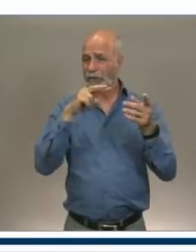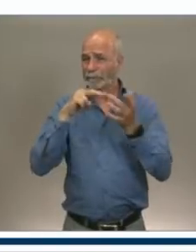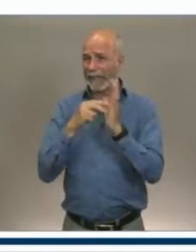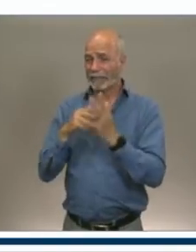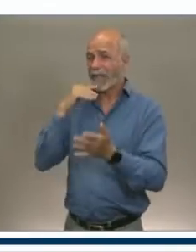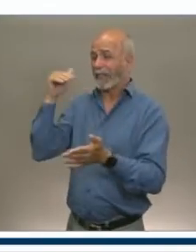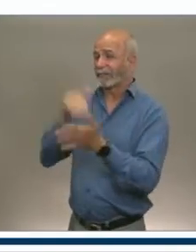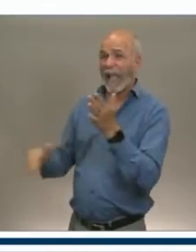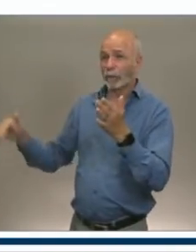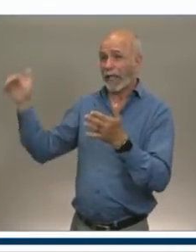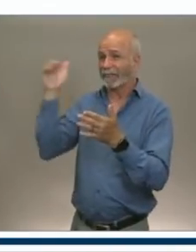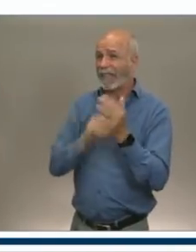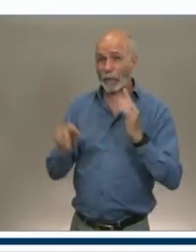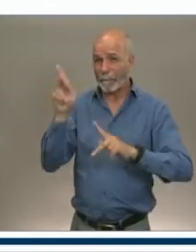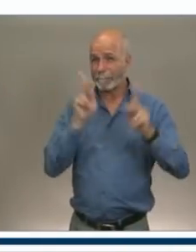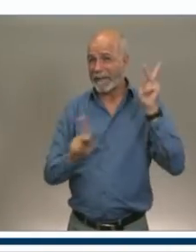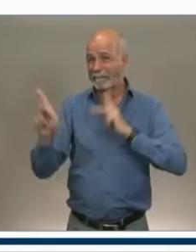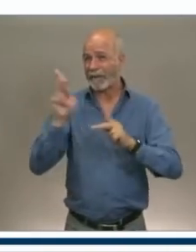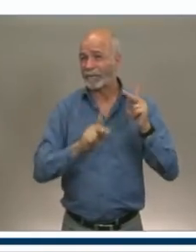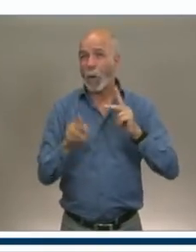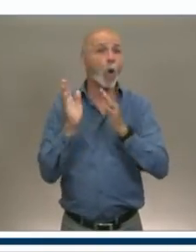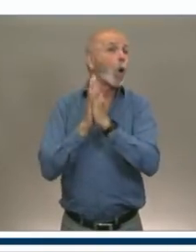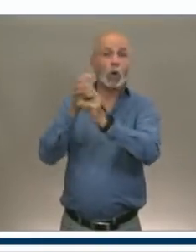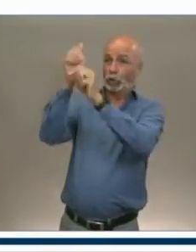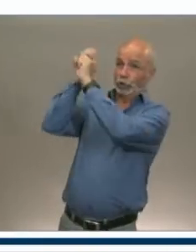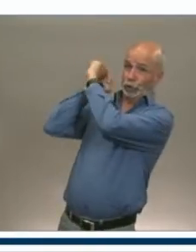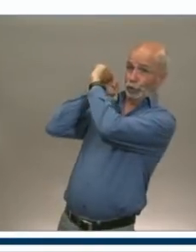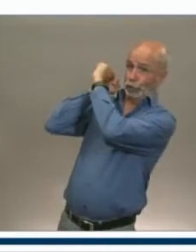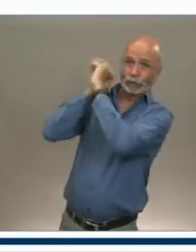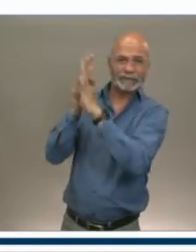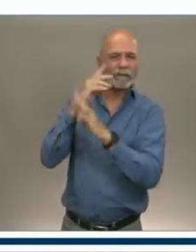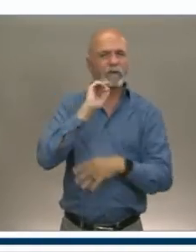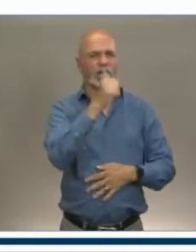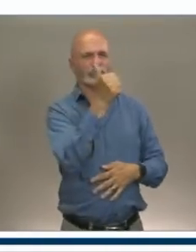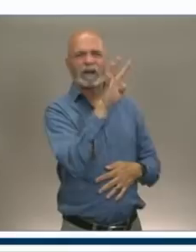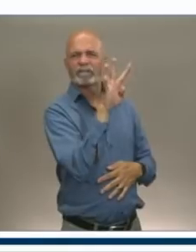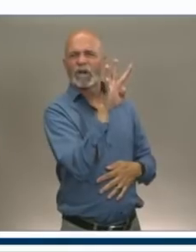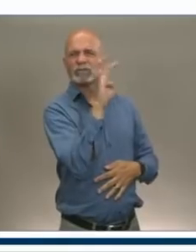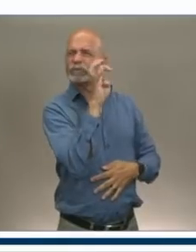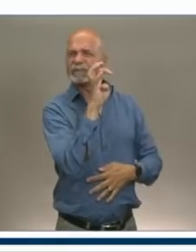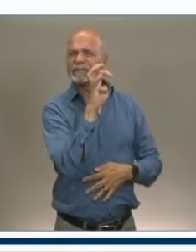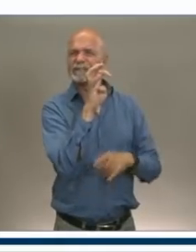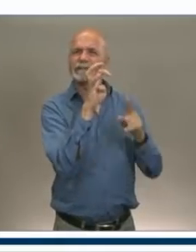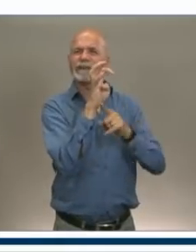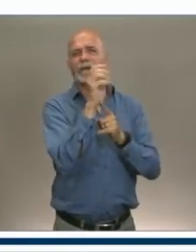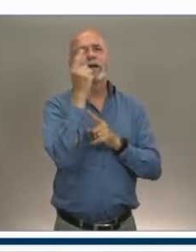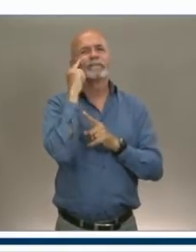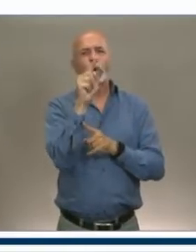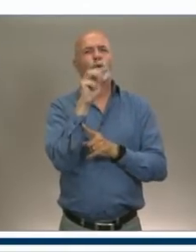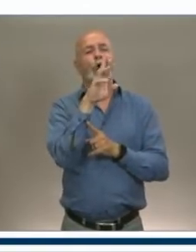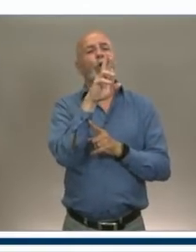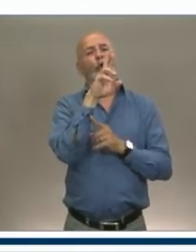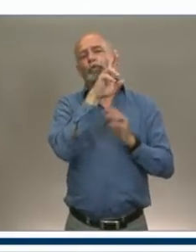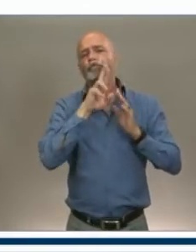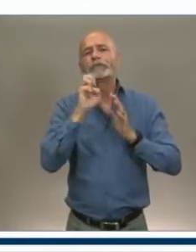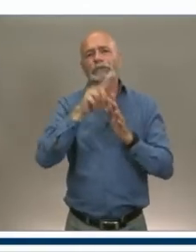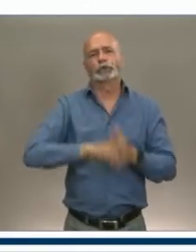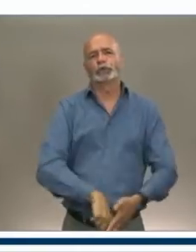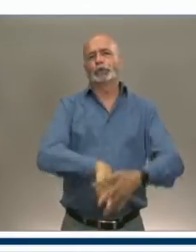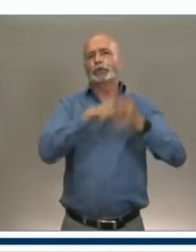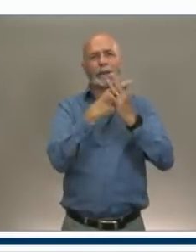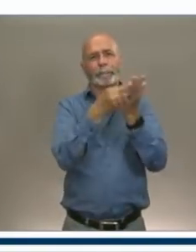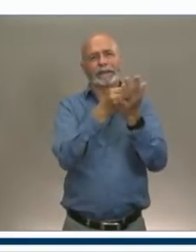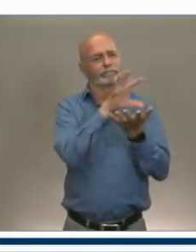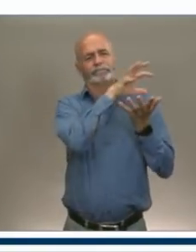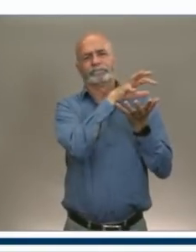Another 400 of the, of those, I'm assuming, would get the restart money. Is that,